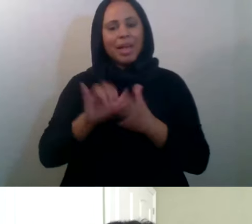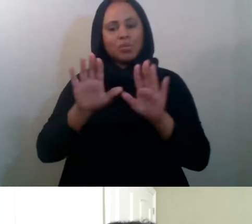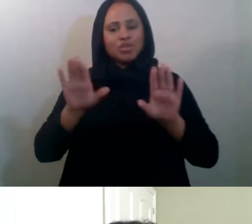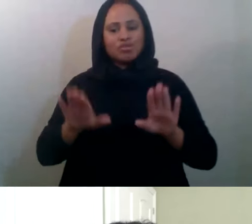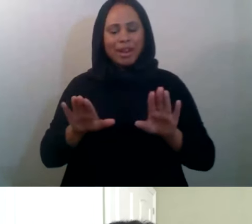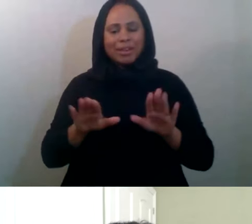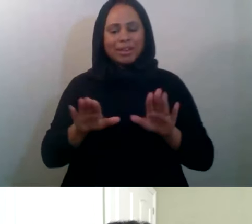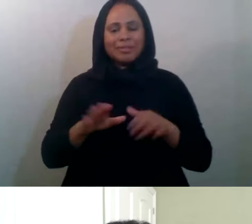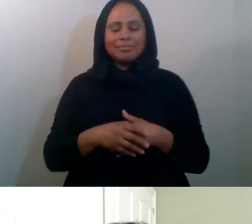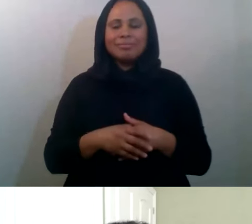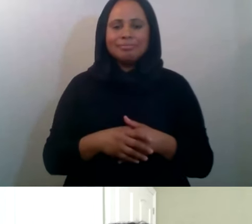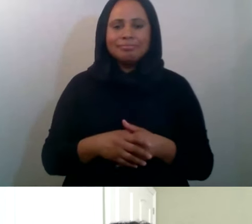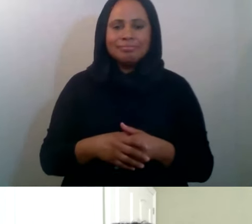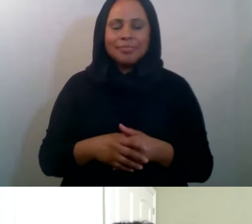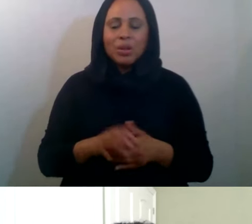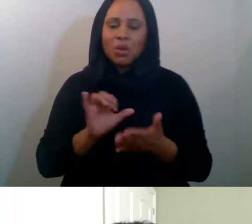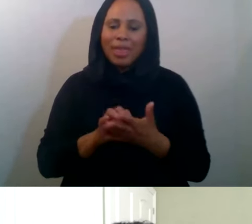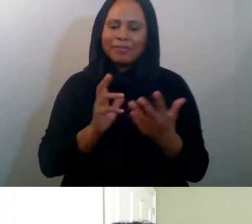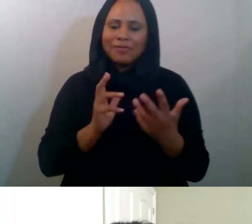that you outlined.